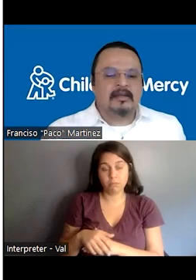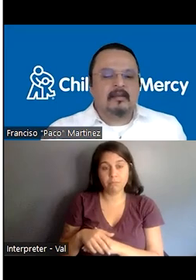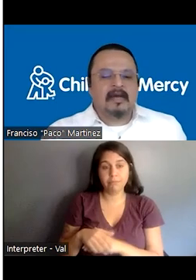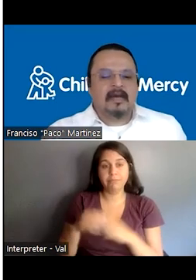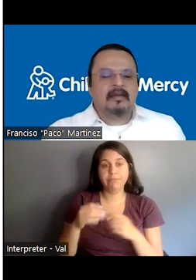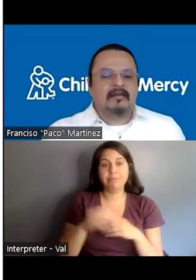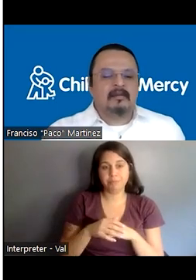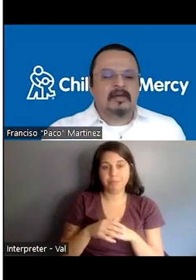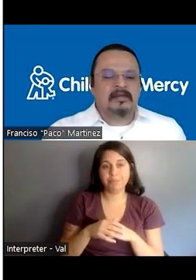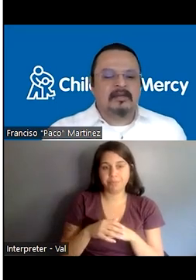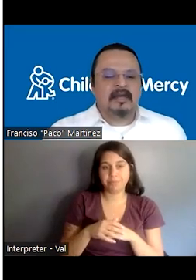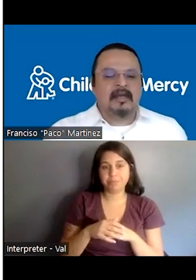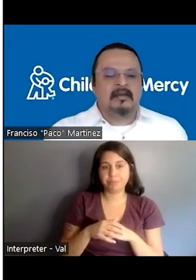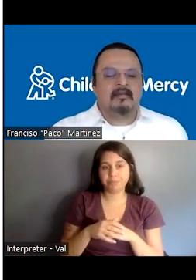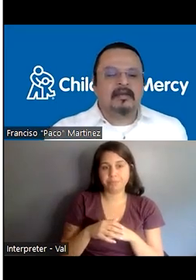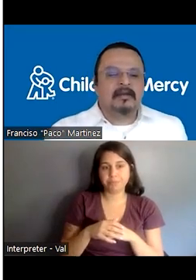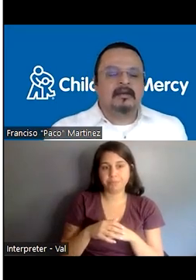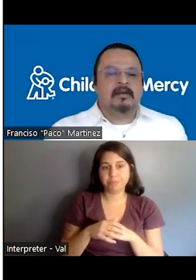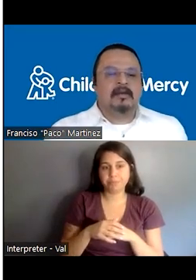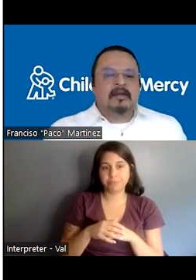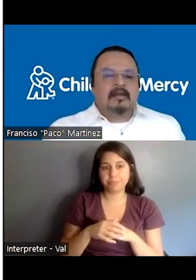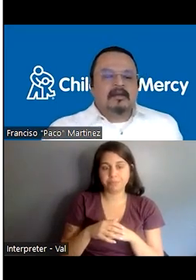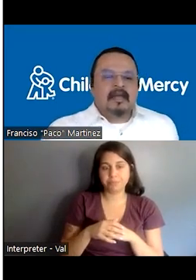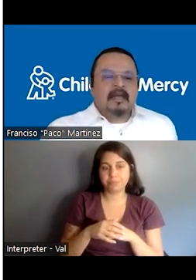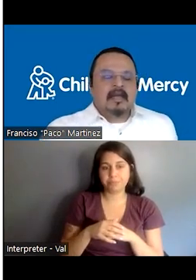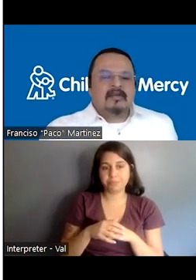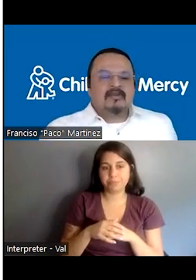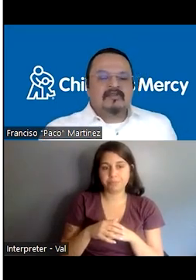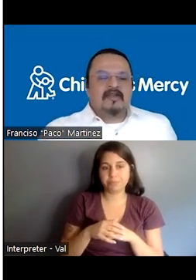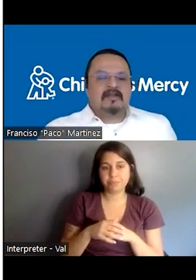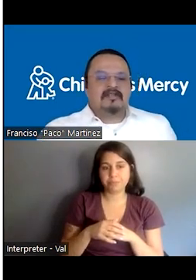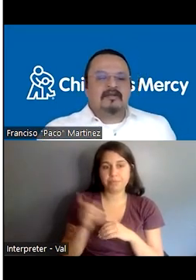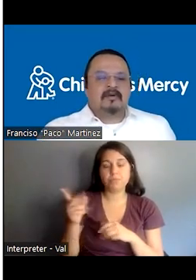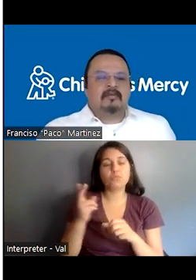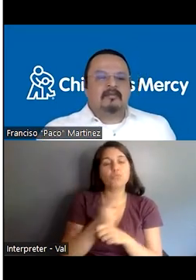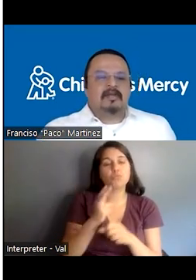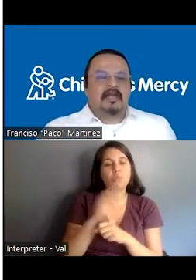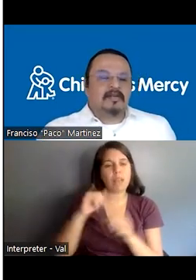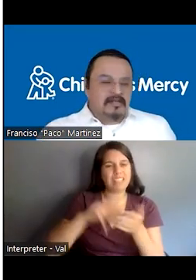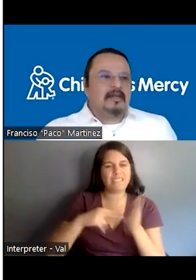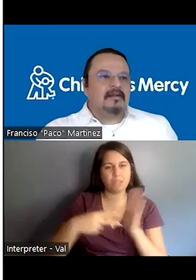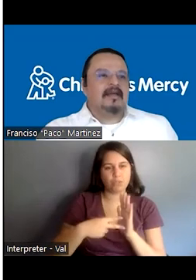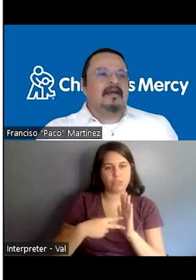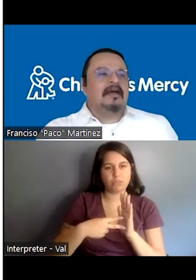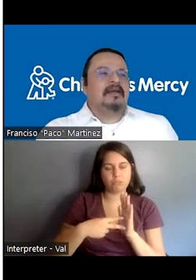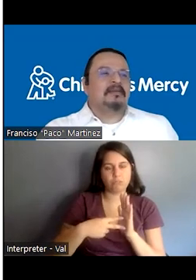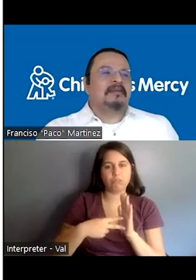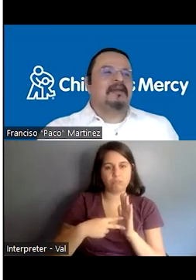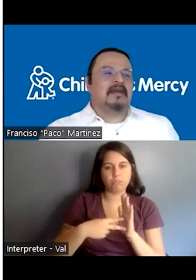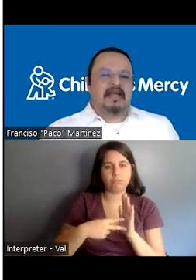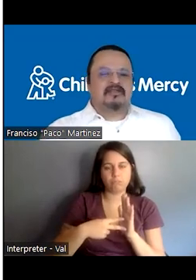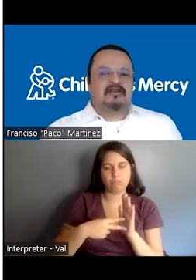debate by green motto and Minkler. They, uh, use this definition from the original, uh,